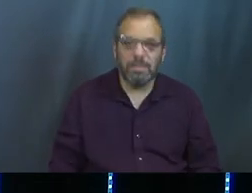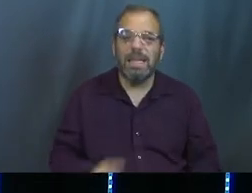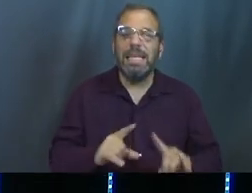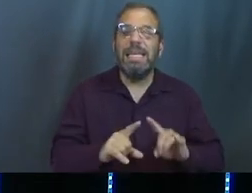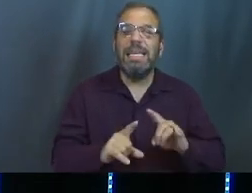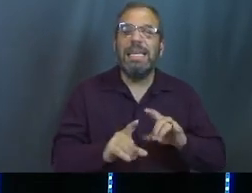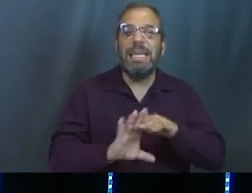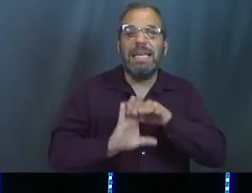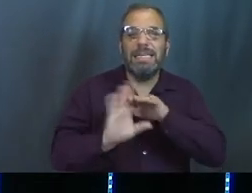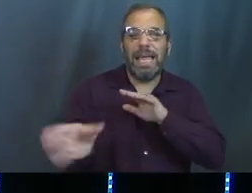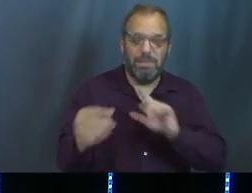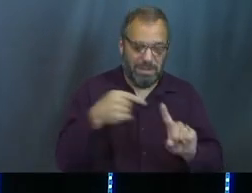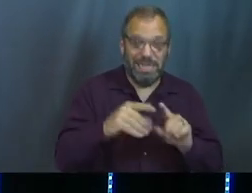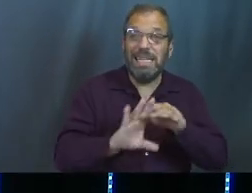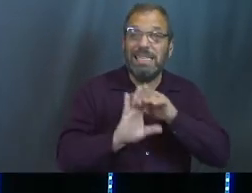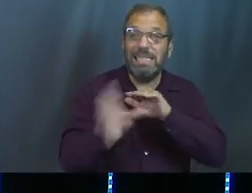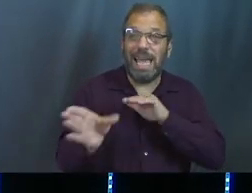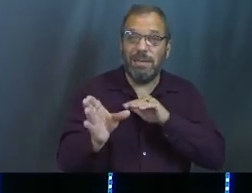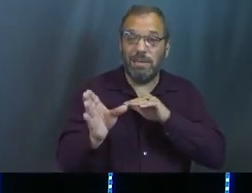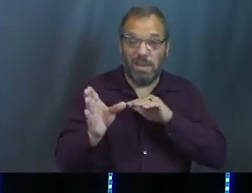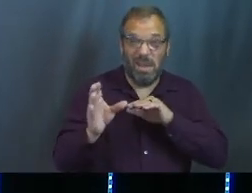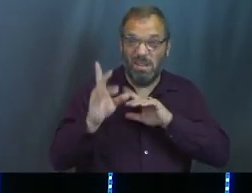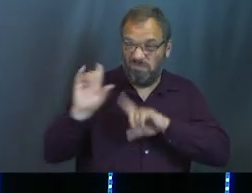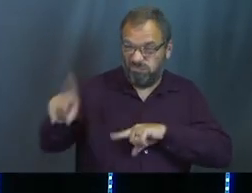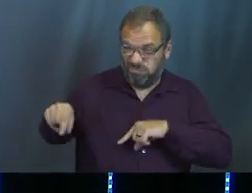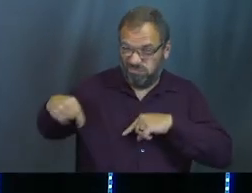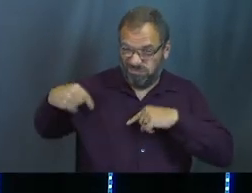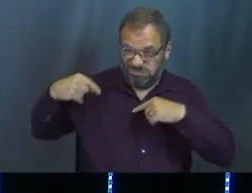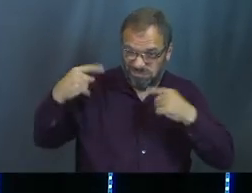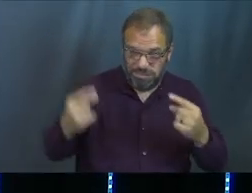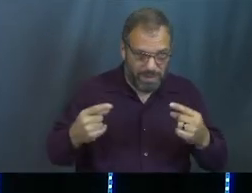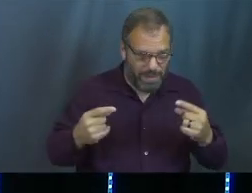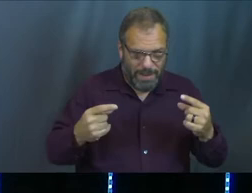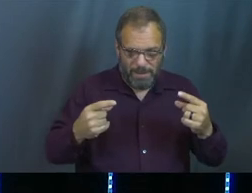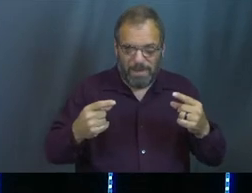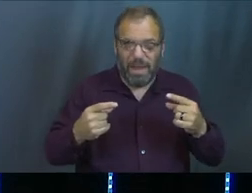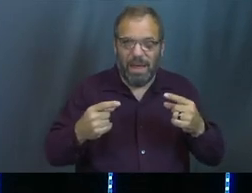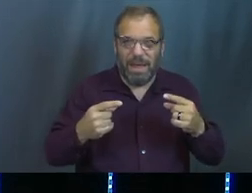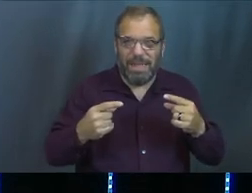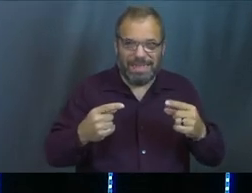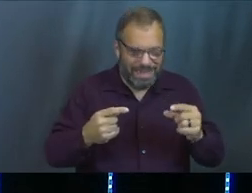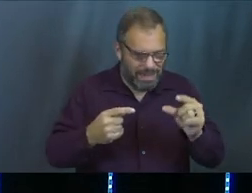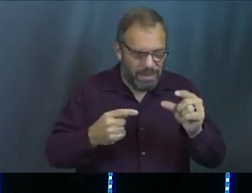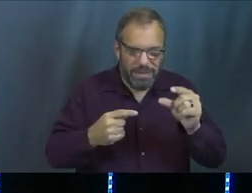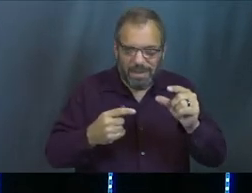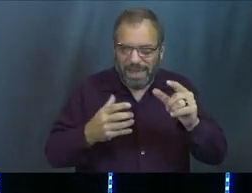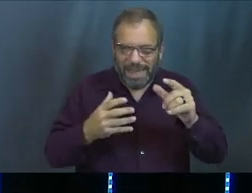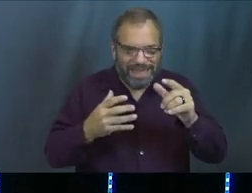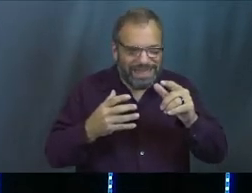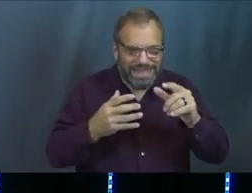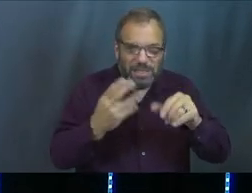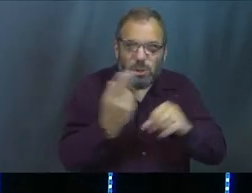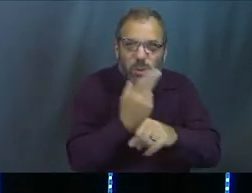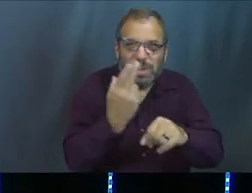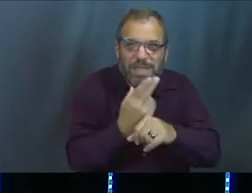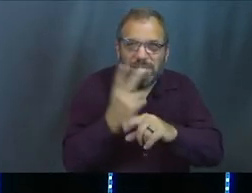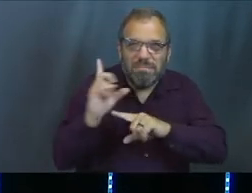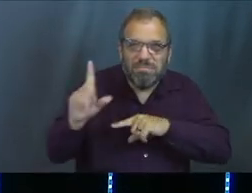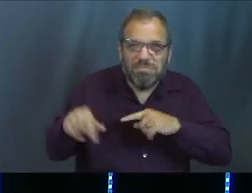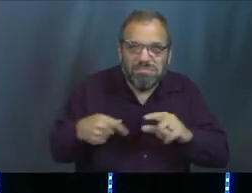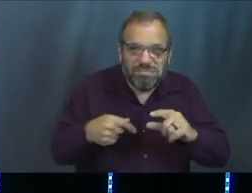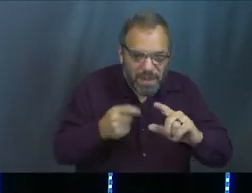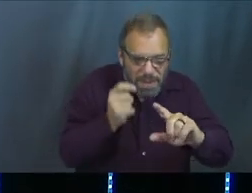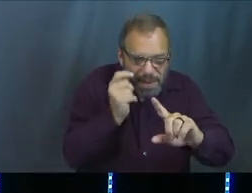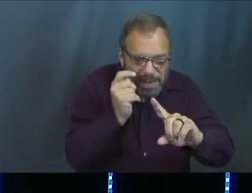He escapes. So the whole time he had had this little like rock hammer, this little one that he'd been using, you know,